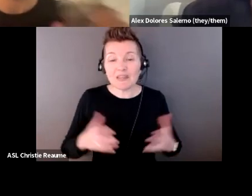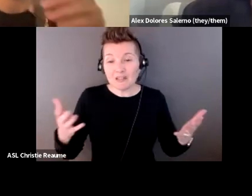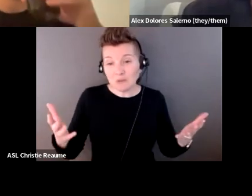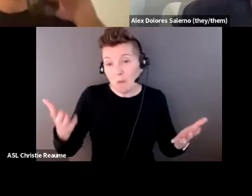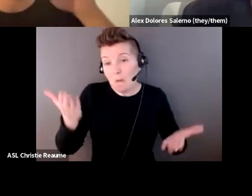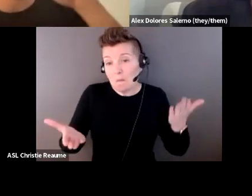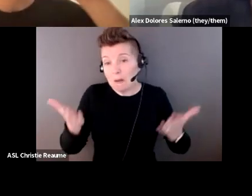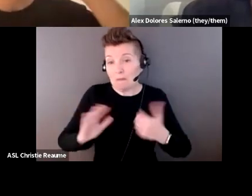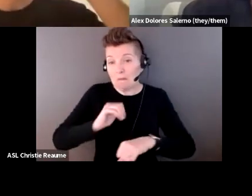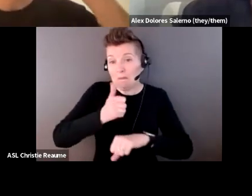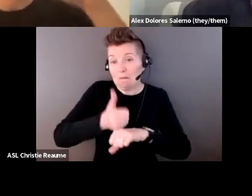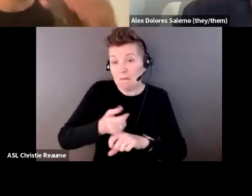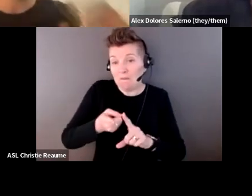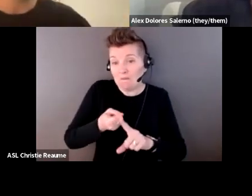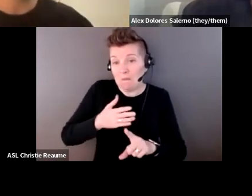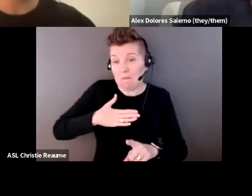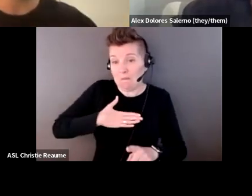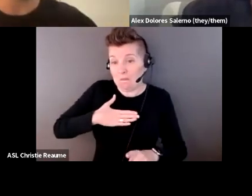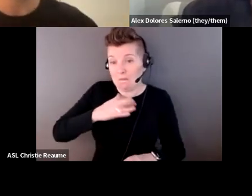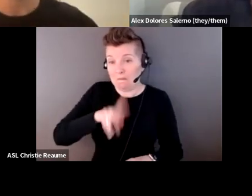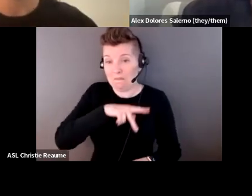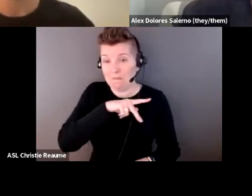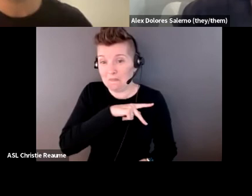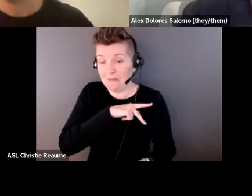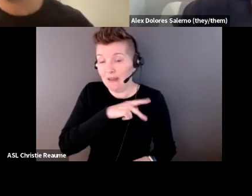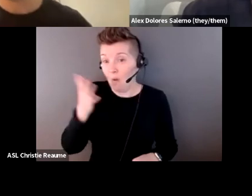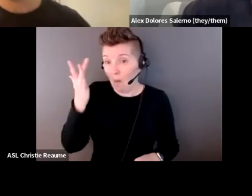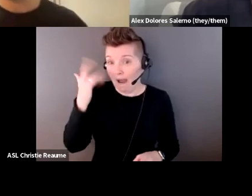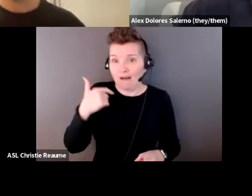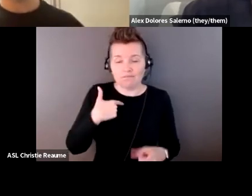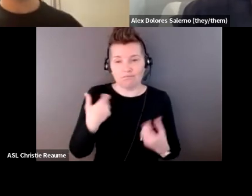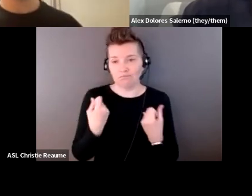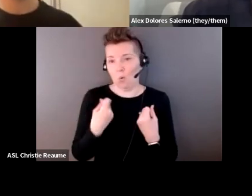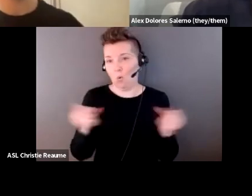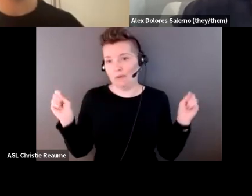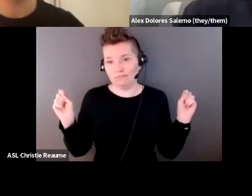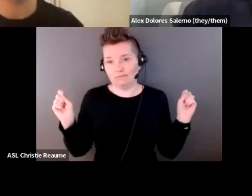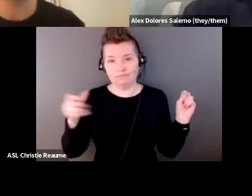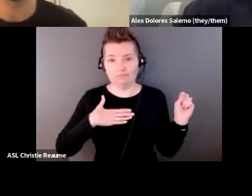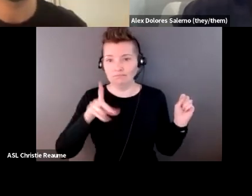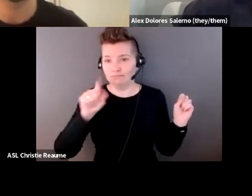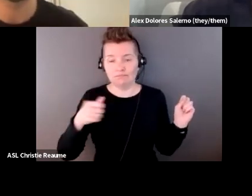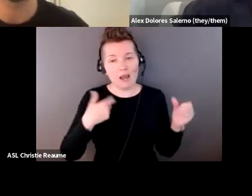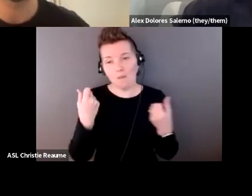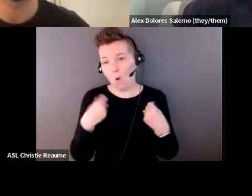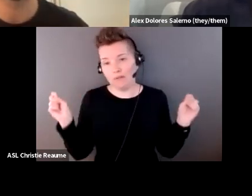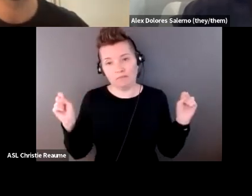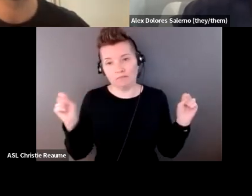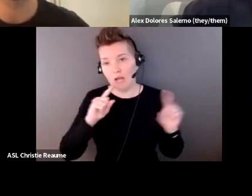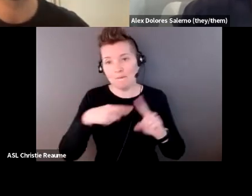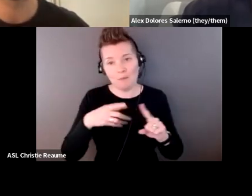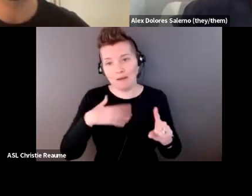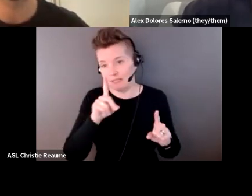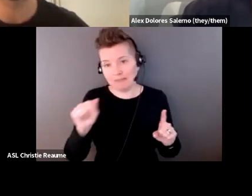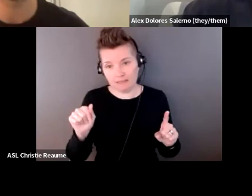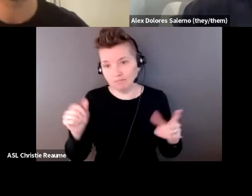Maybe I am an extremely open person about my disability. Like at this point in my life, it's like, if